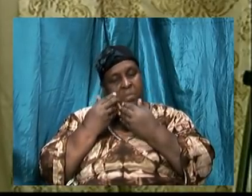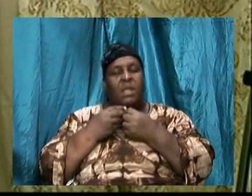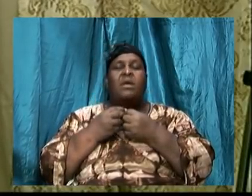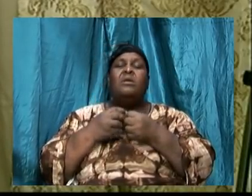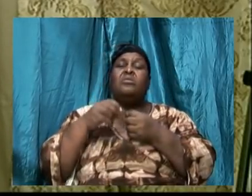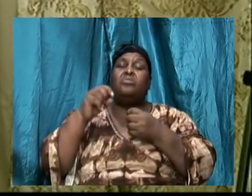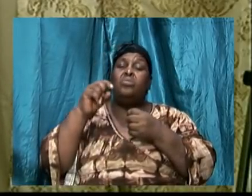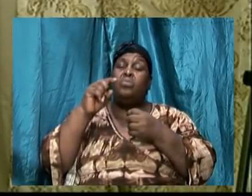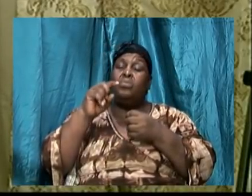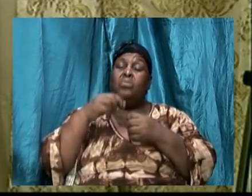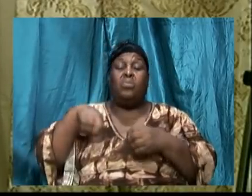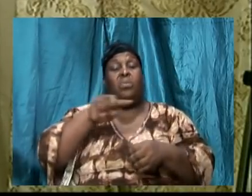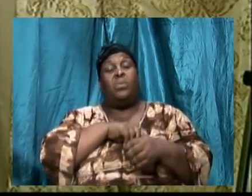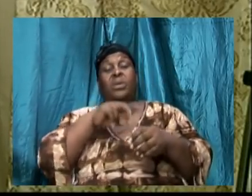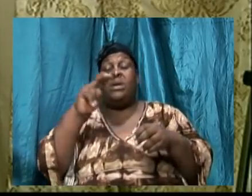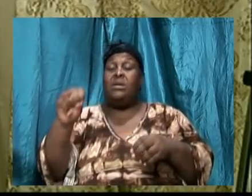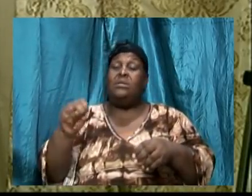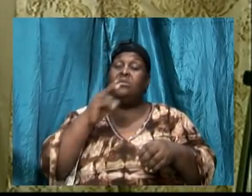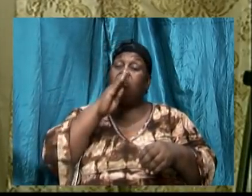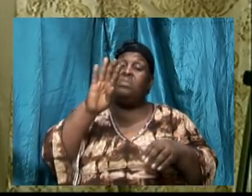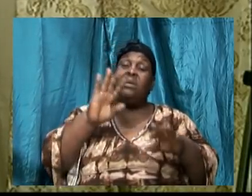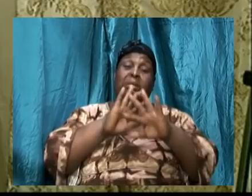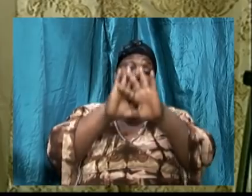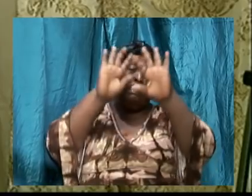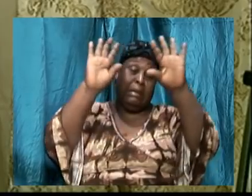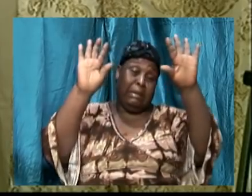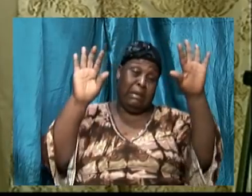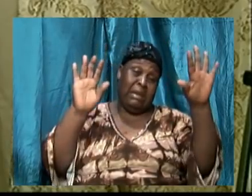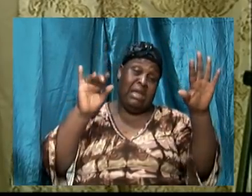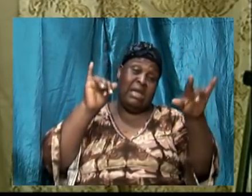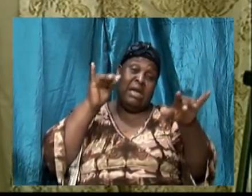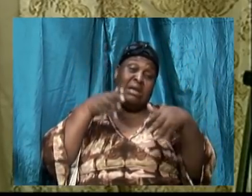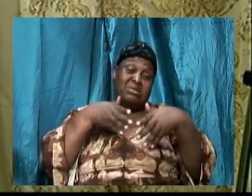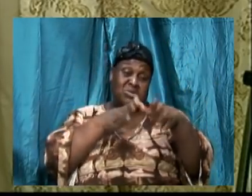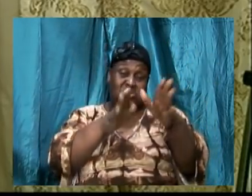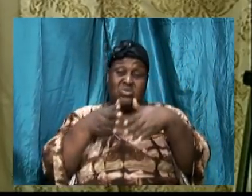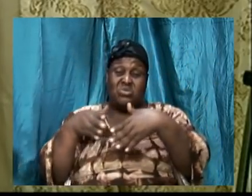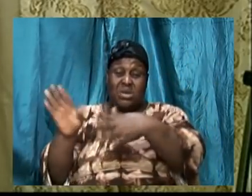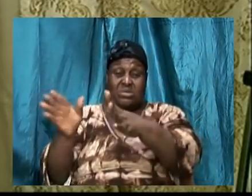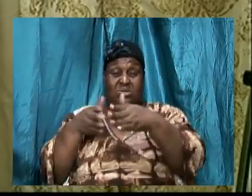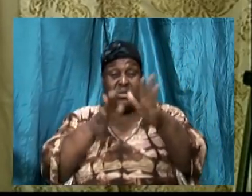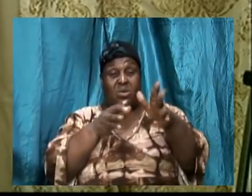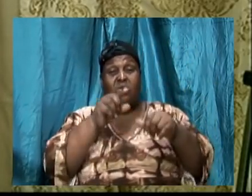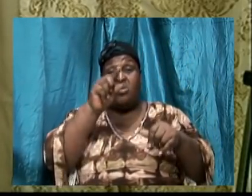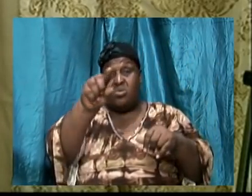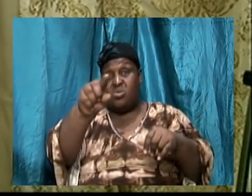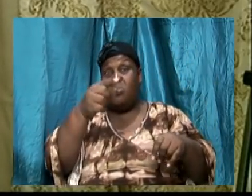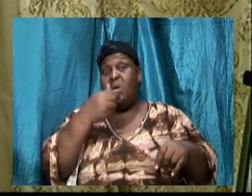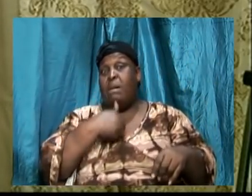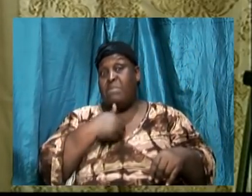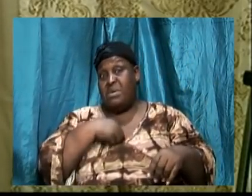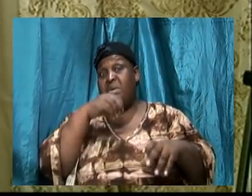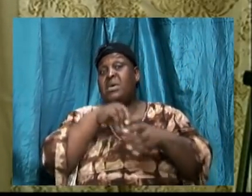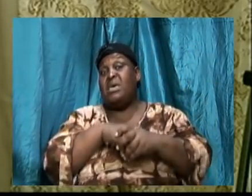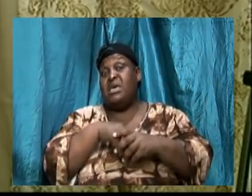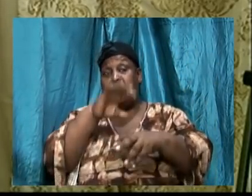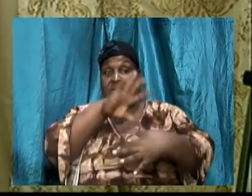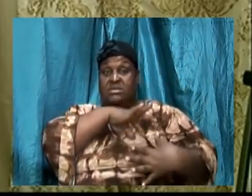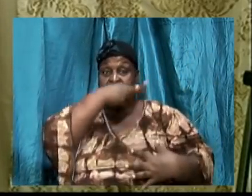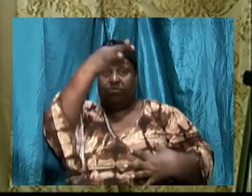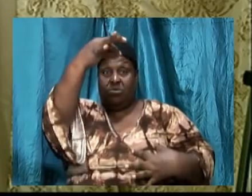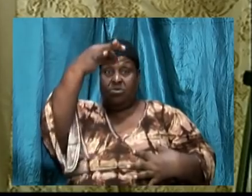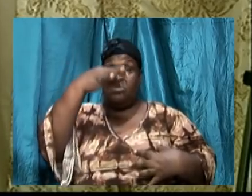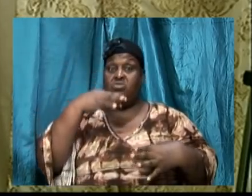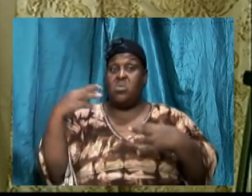of Satan, his strategy. And I said it before, you and I are in warfare. We are in spiritual warfare.